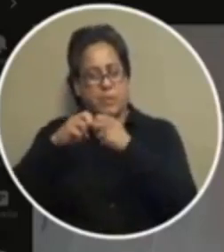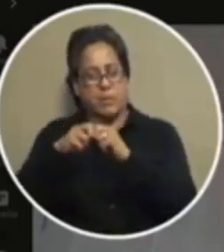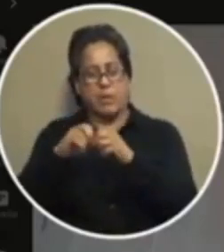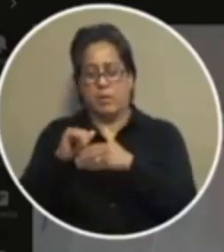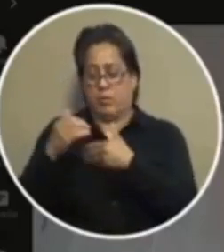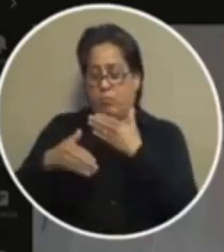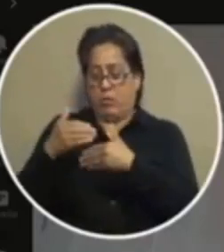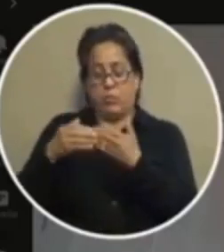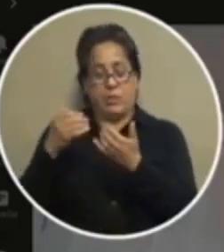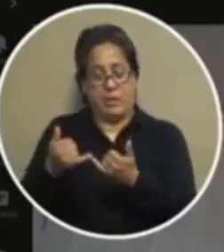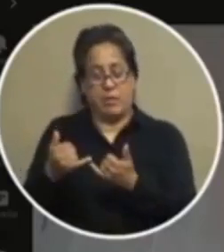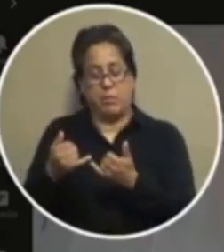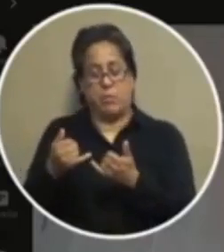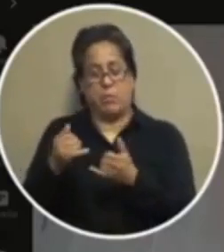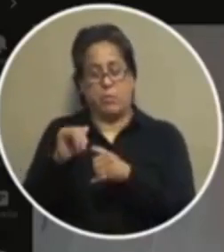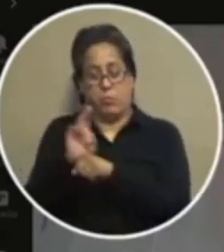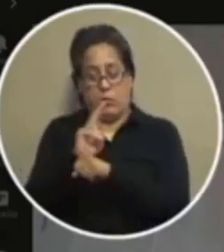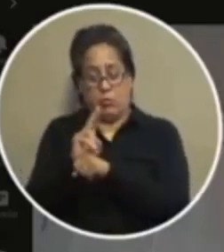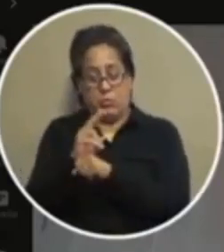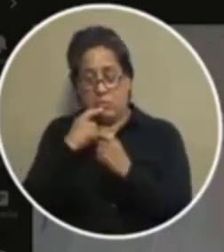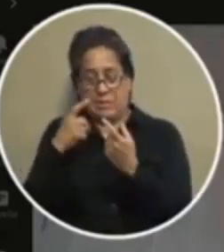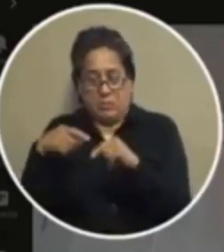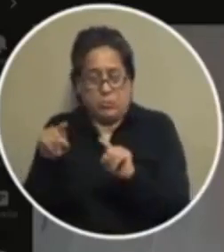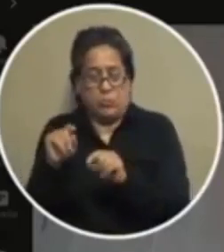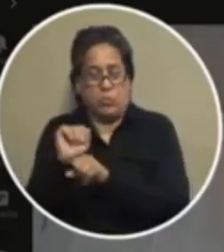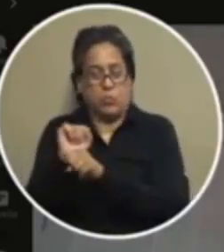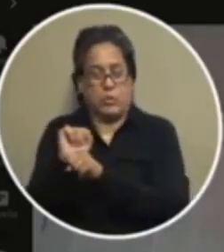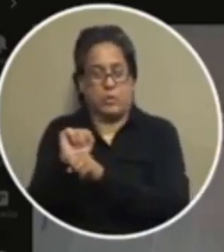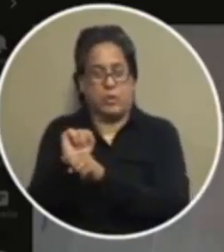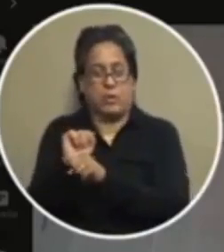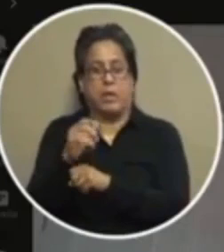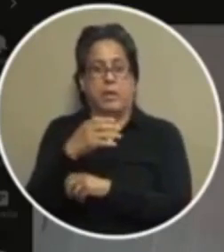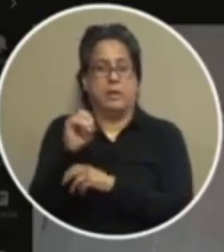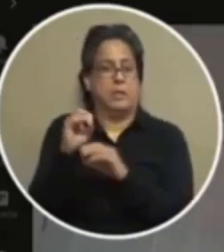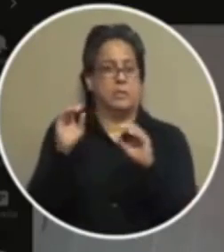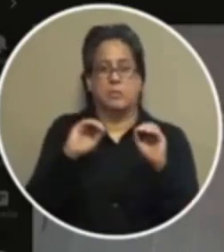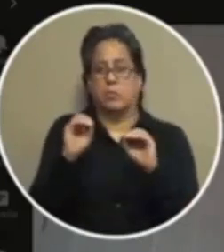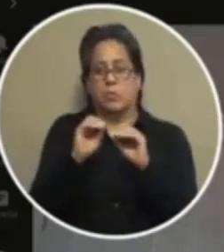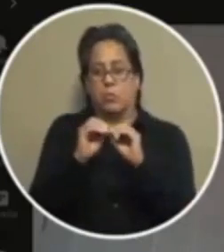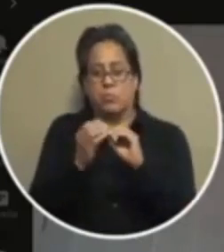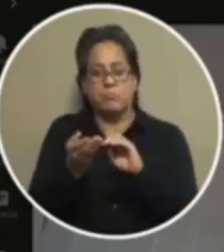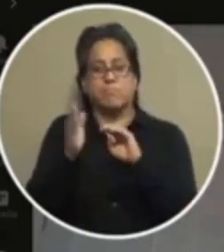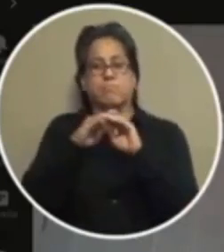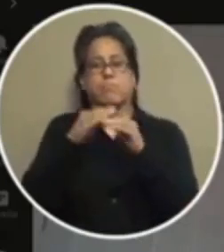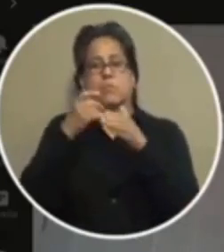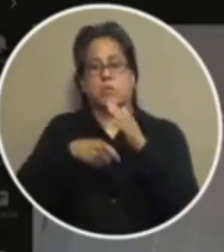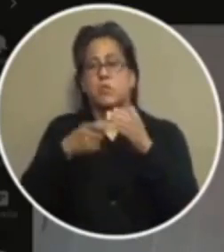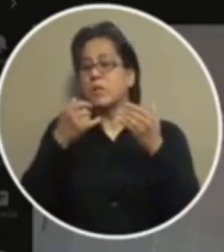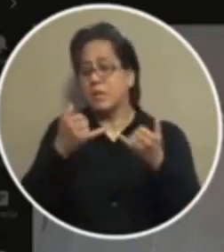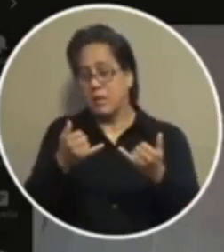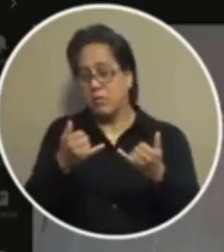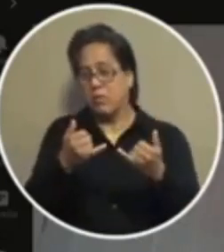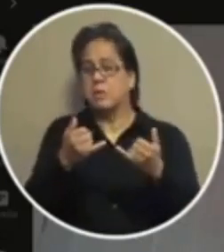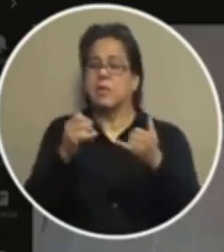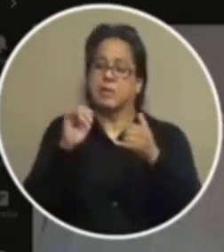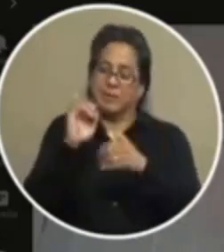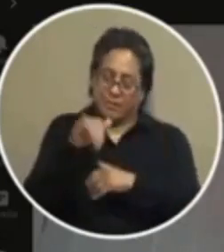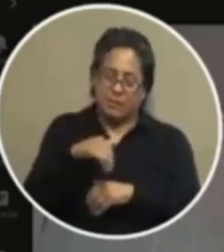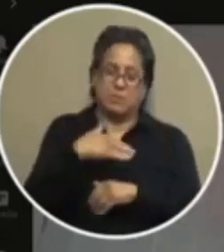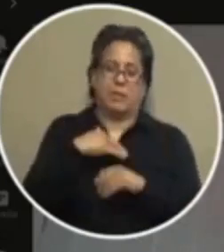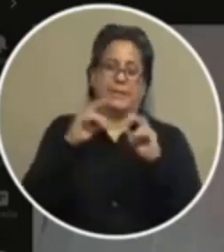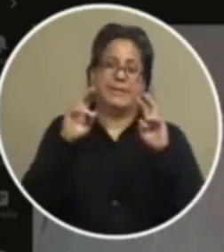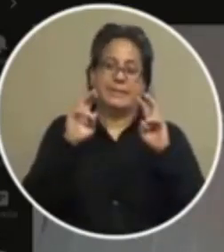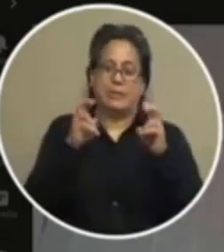we're using is currently working and and and there's no additional cost at the moment and that's that's my issue but